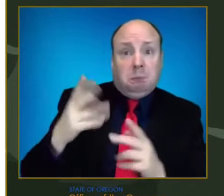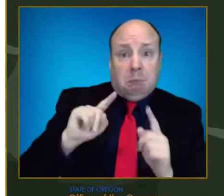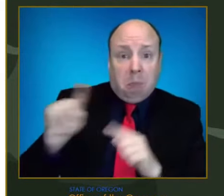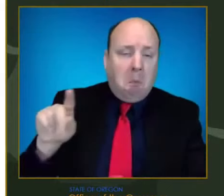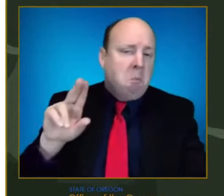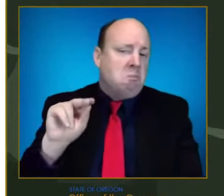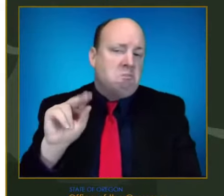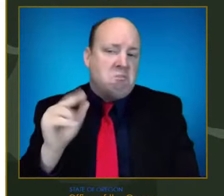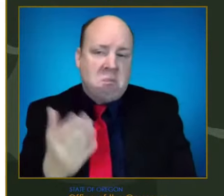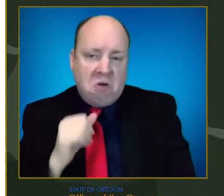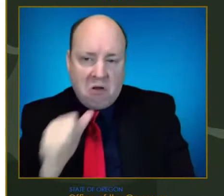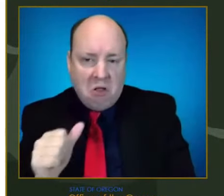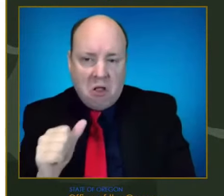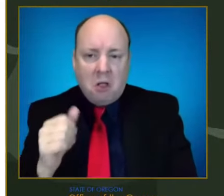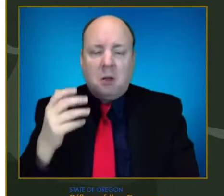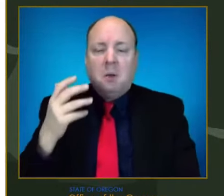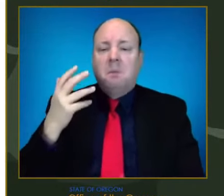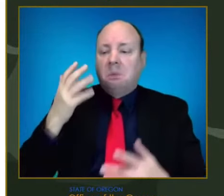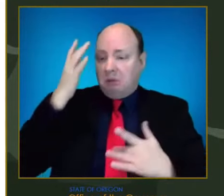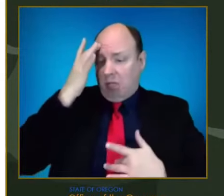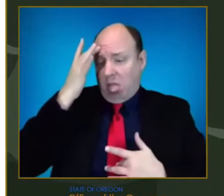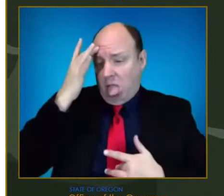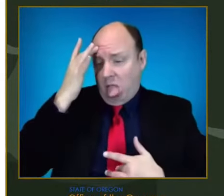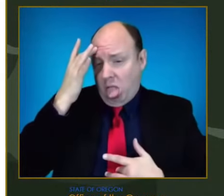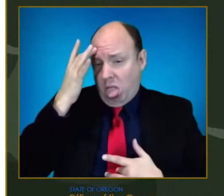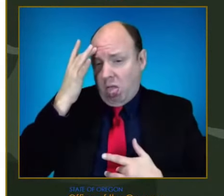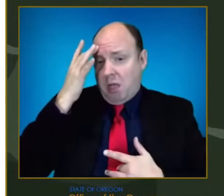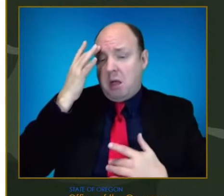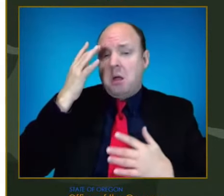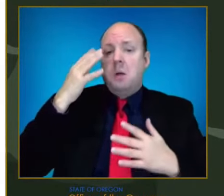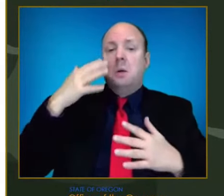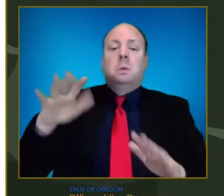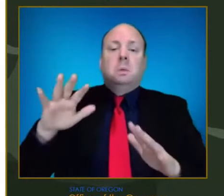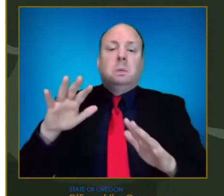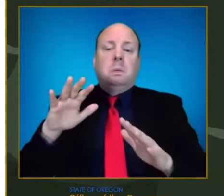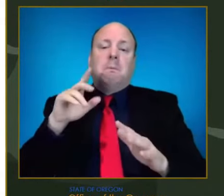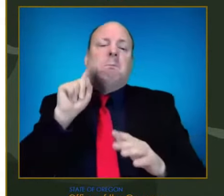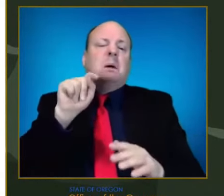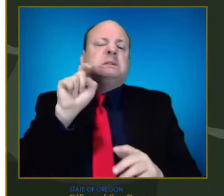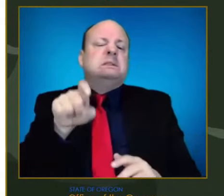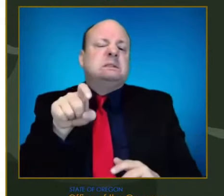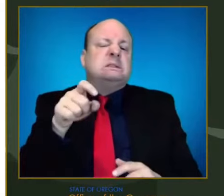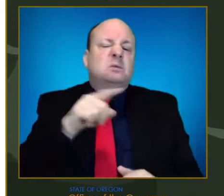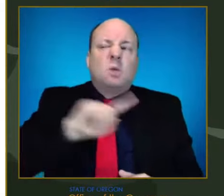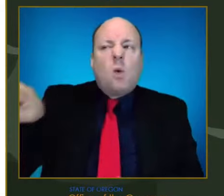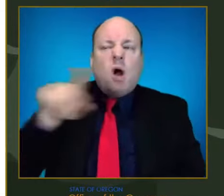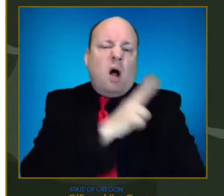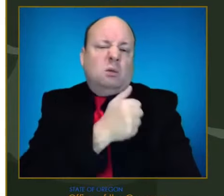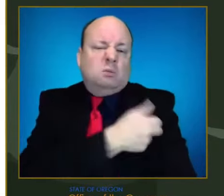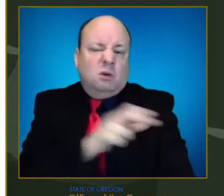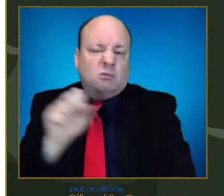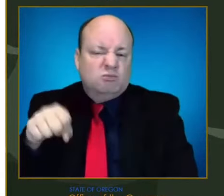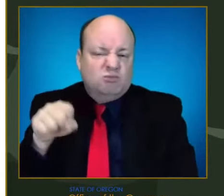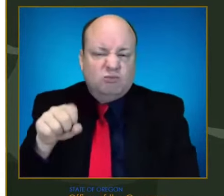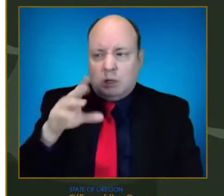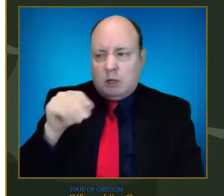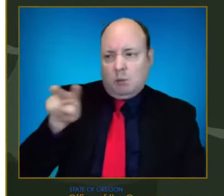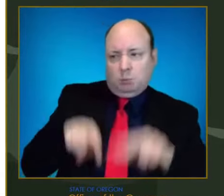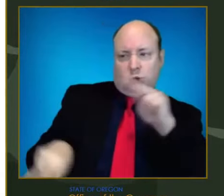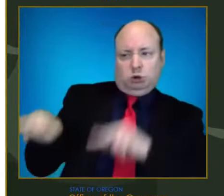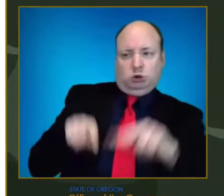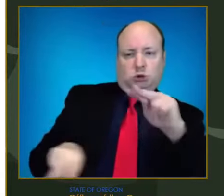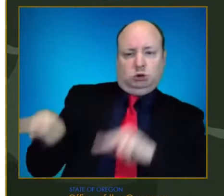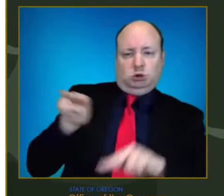happen a little bit faster. Um, including, um, and, and, and therefore we're looking at a different, but